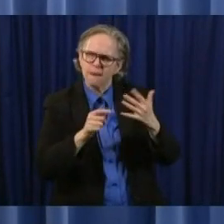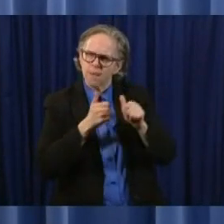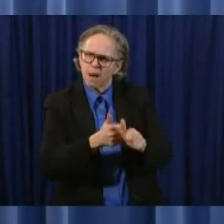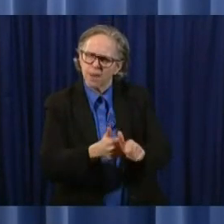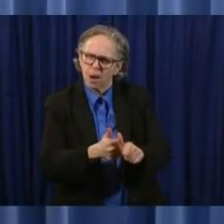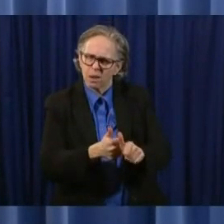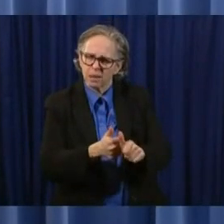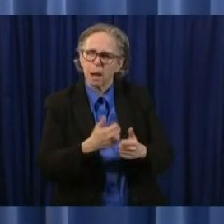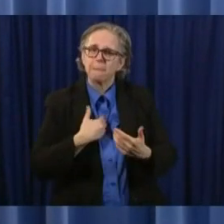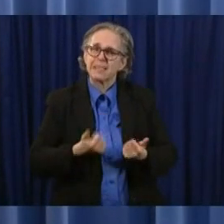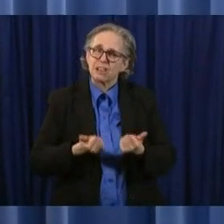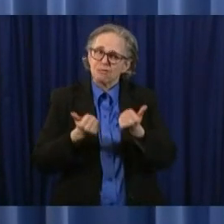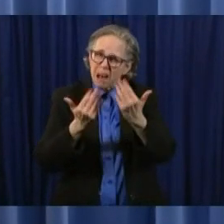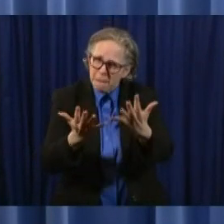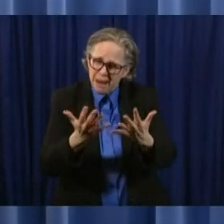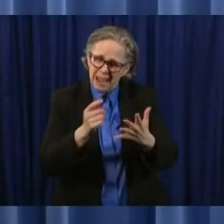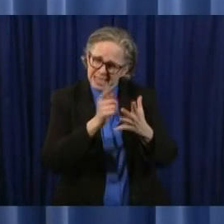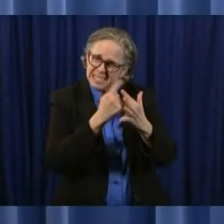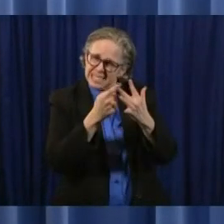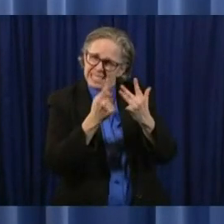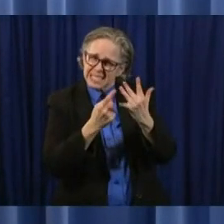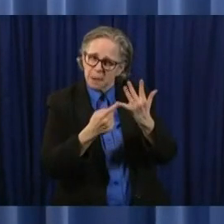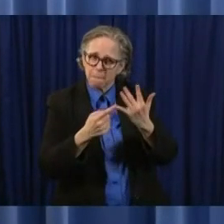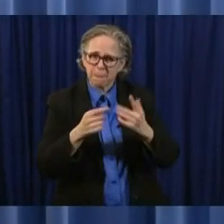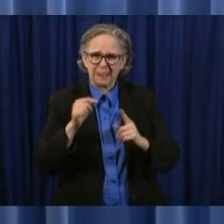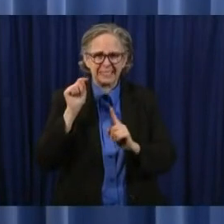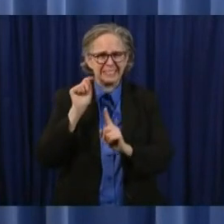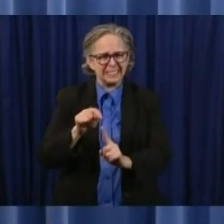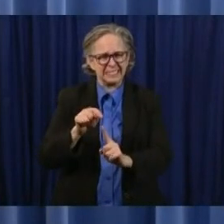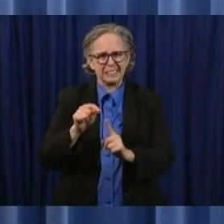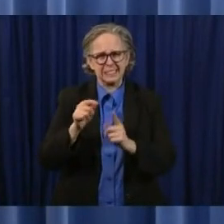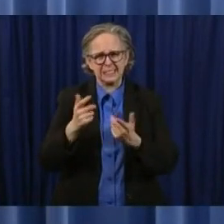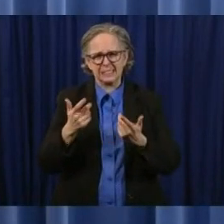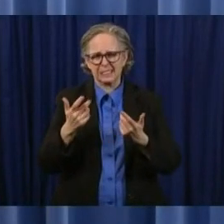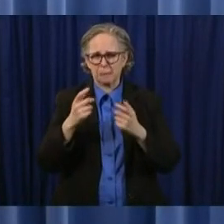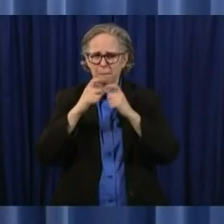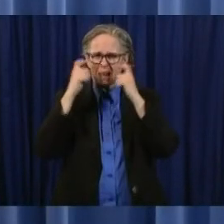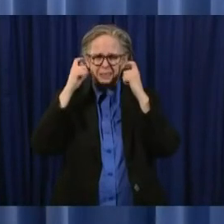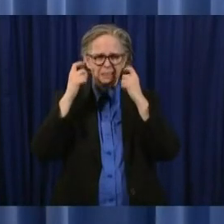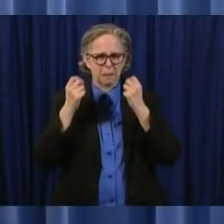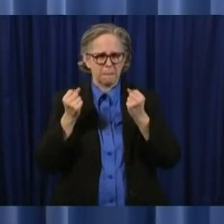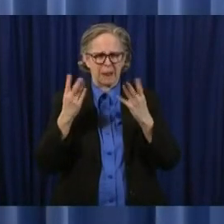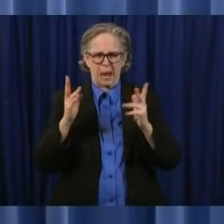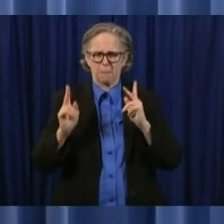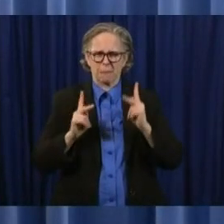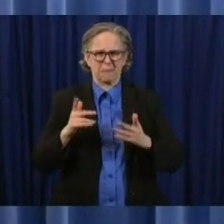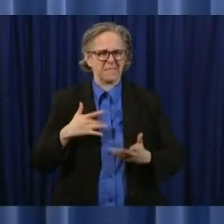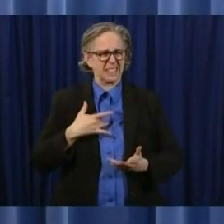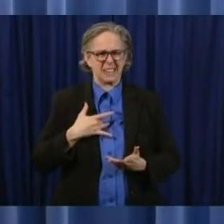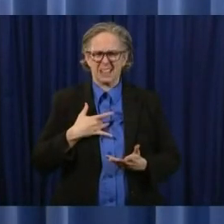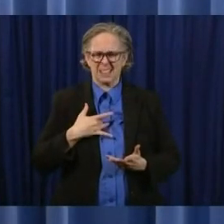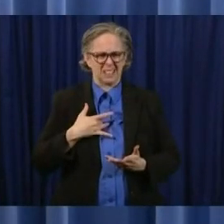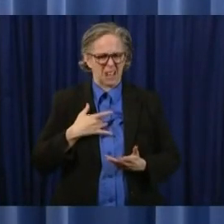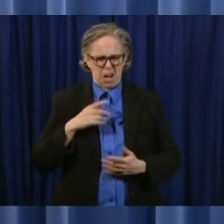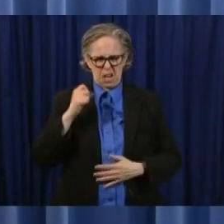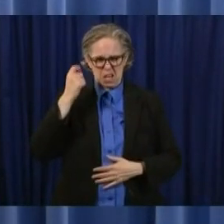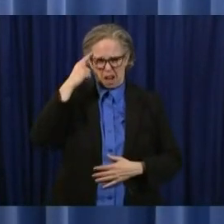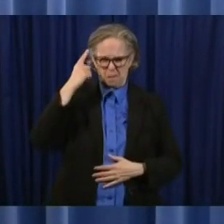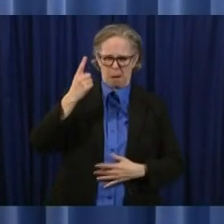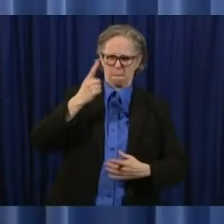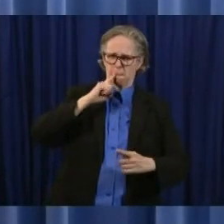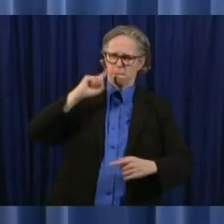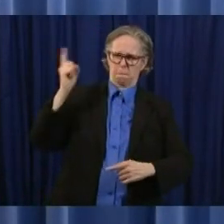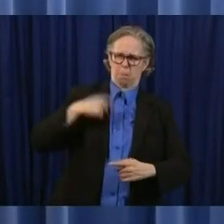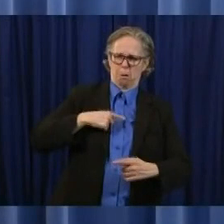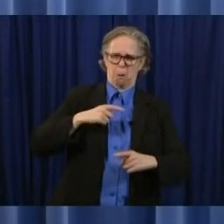but this one was one that a significant number of ohioans felt the government telling them to put on a